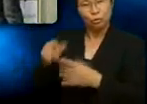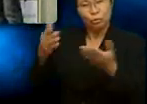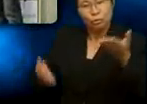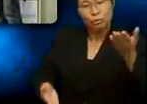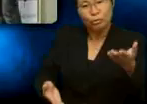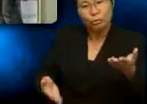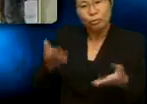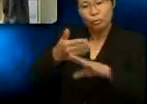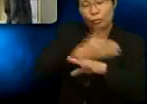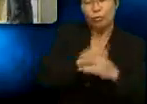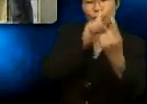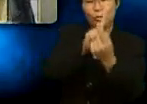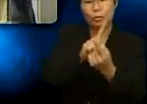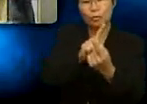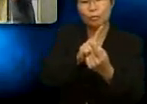Watch this.